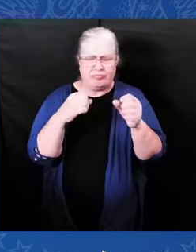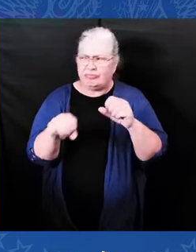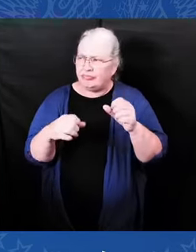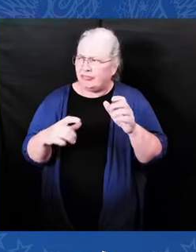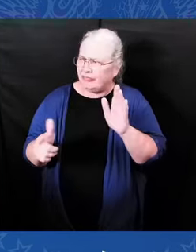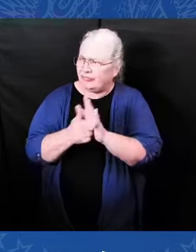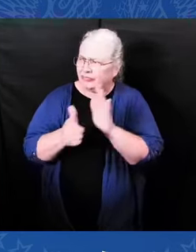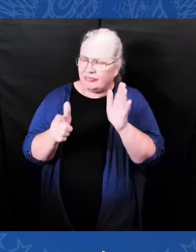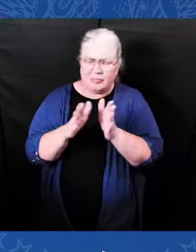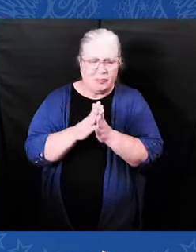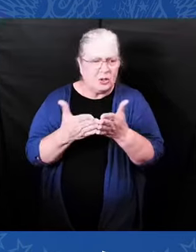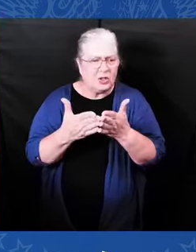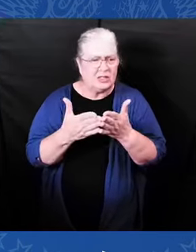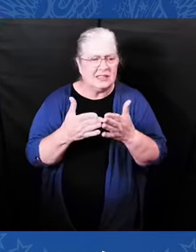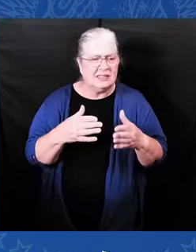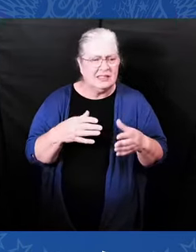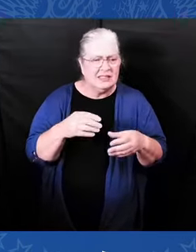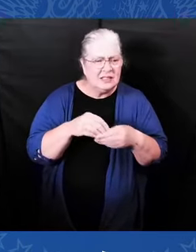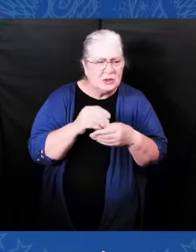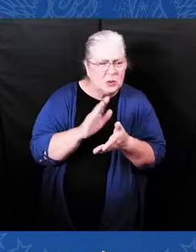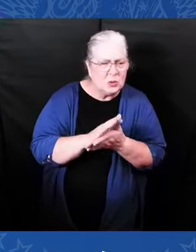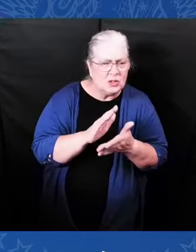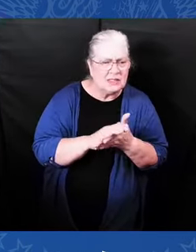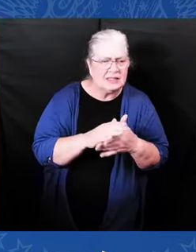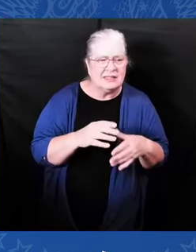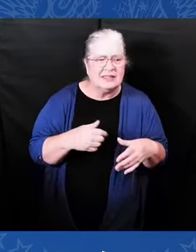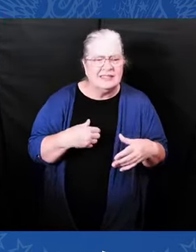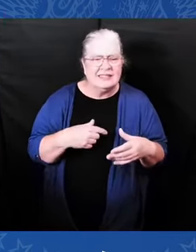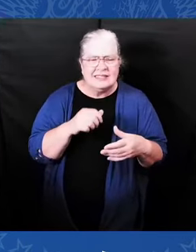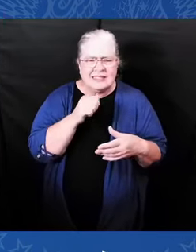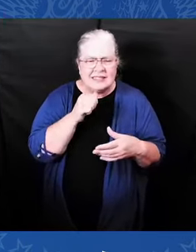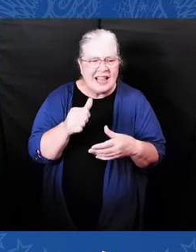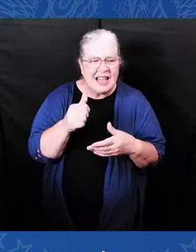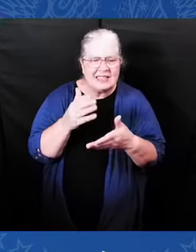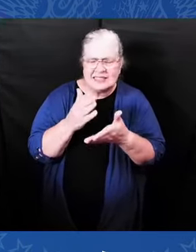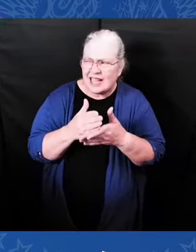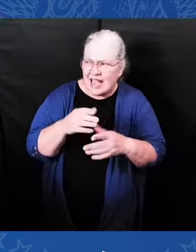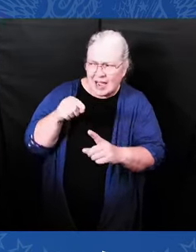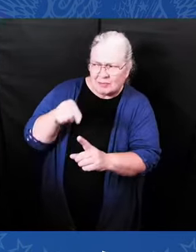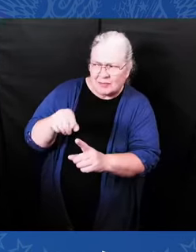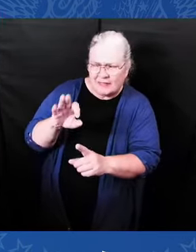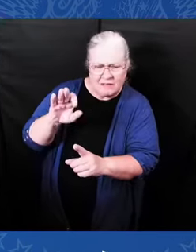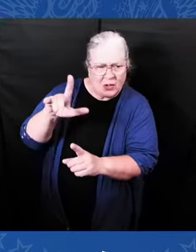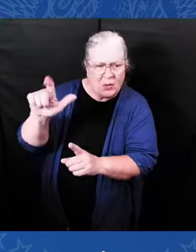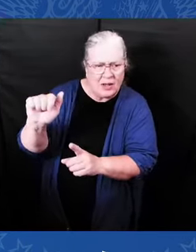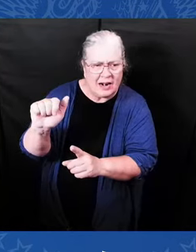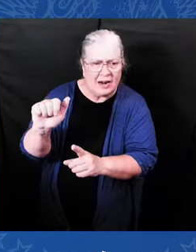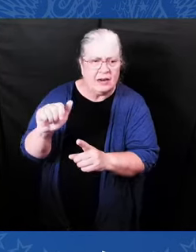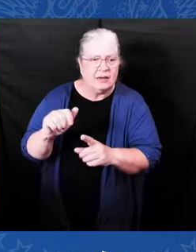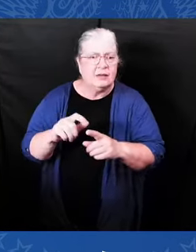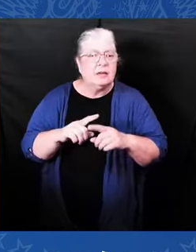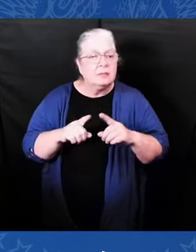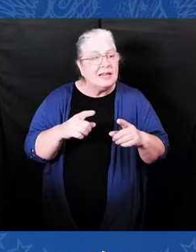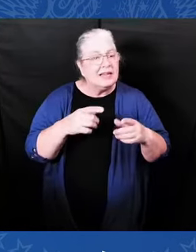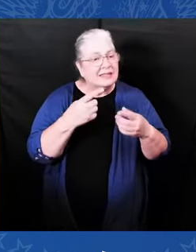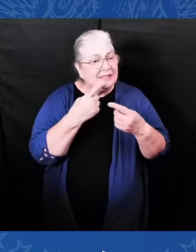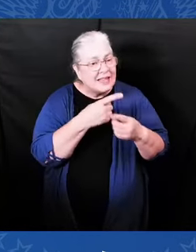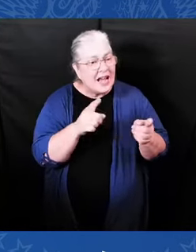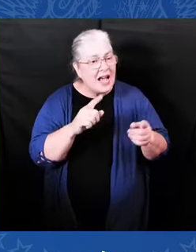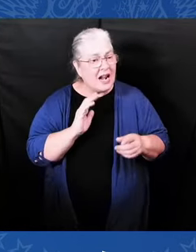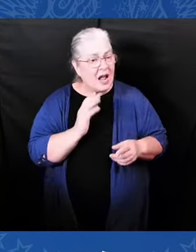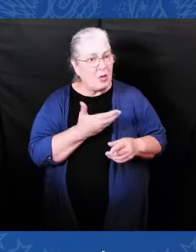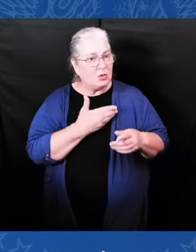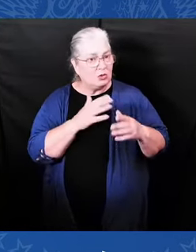proposed a debate on this point. Well, I said when I went down to Florida, there is no round